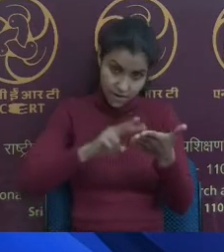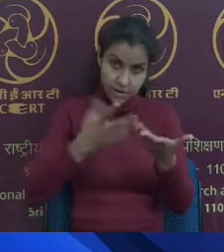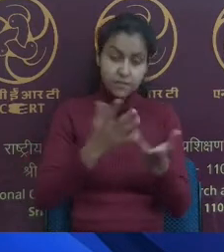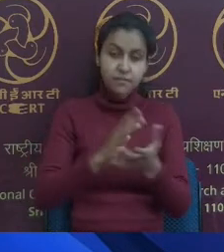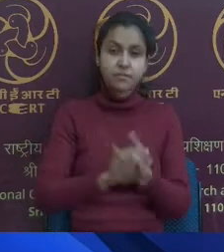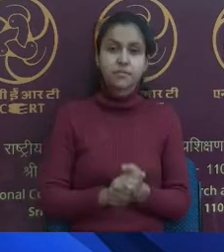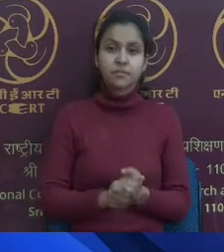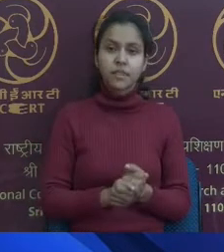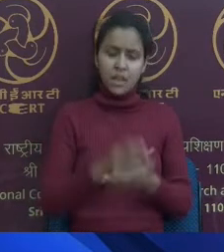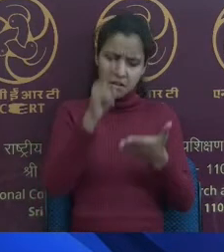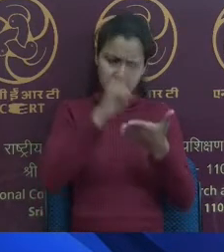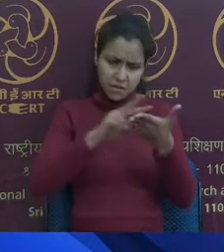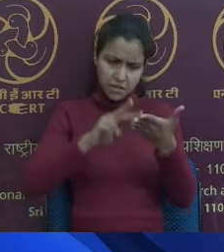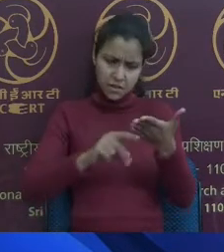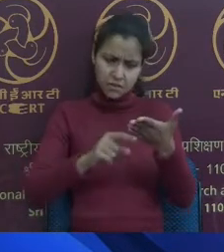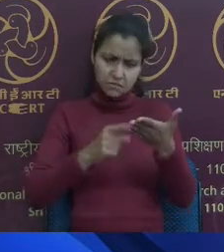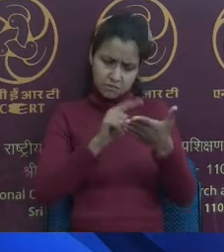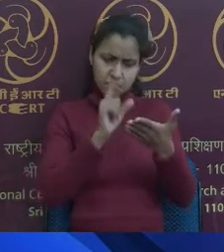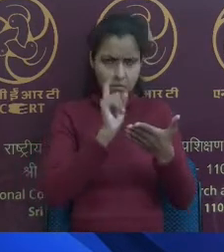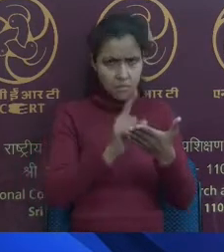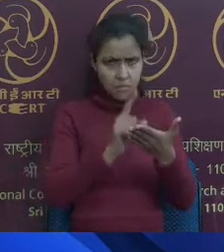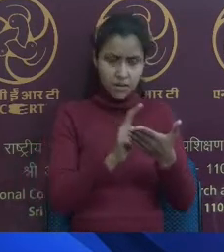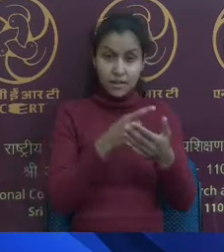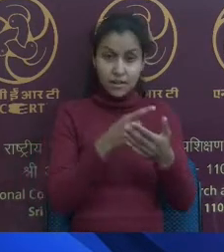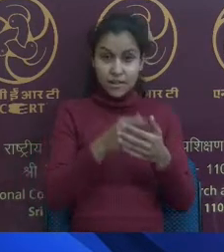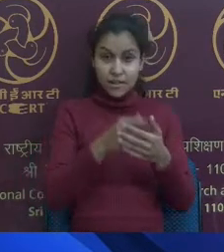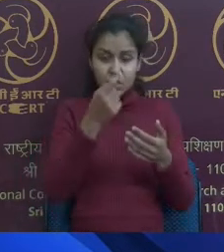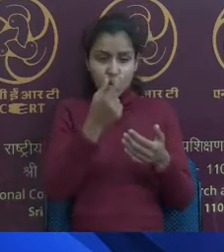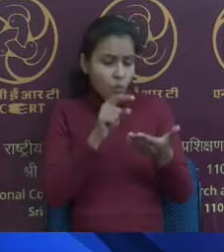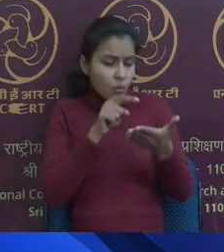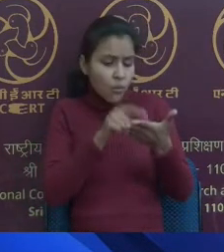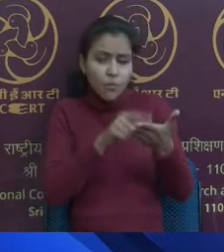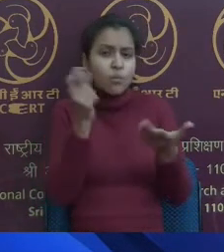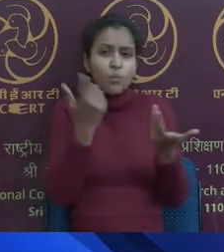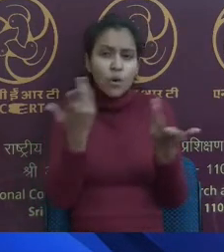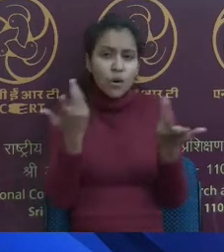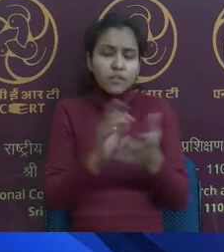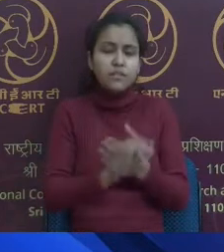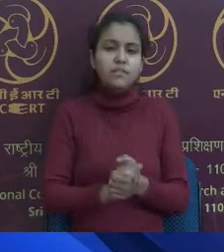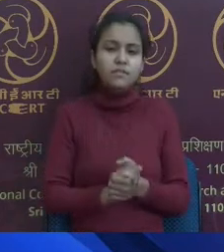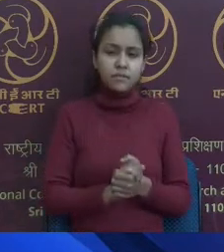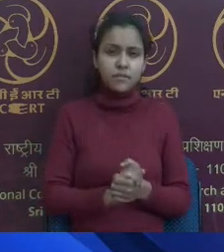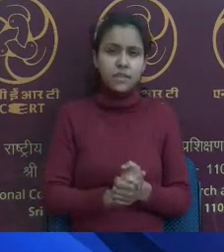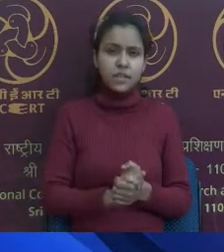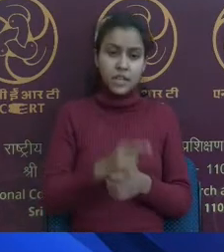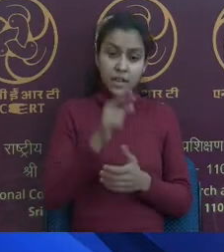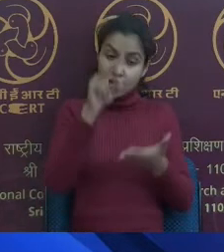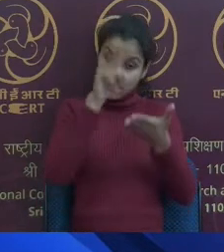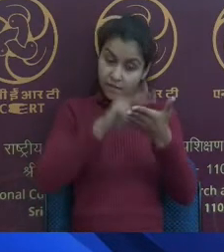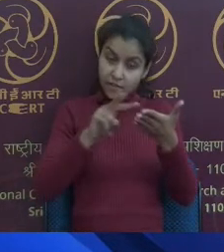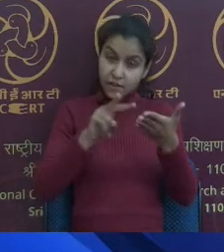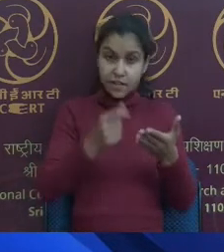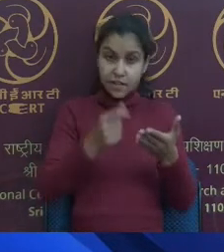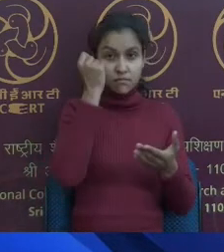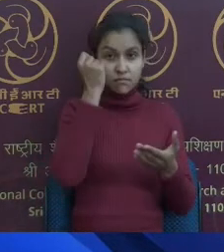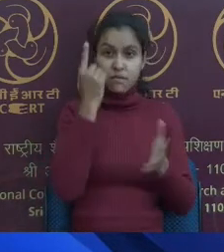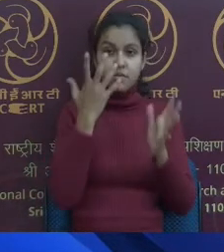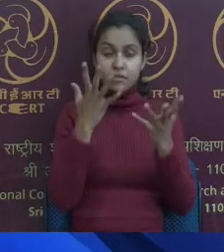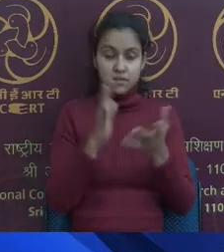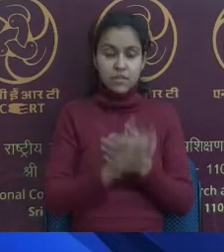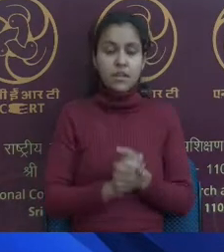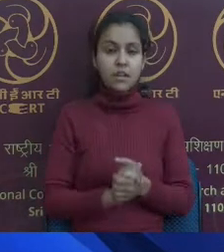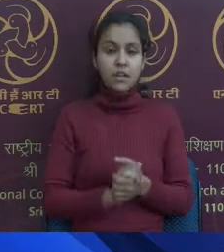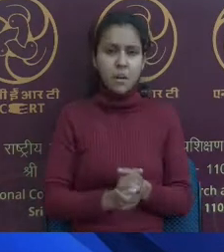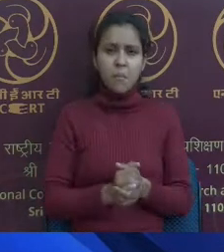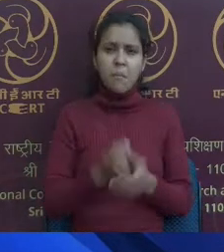also, you are not able to read. That is what is dyslexia. And that also is hindered my school education, which made